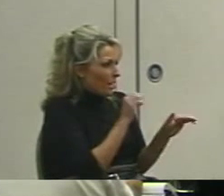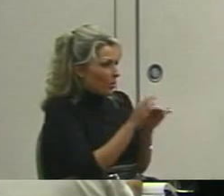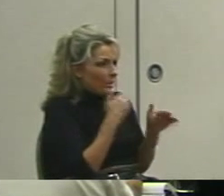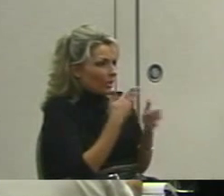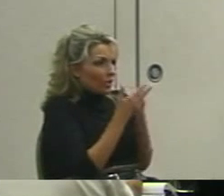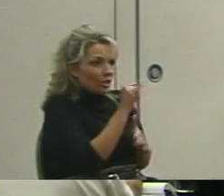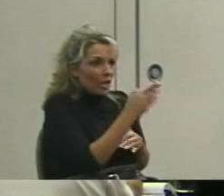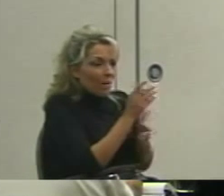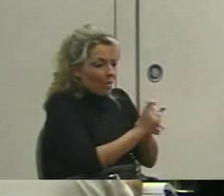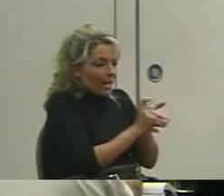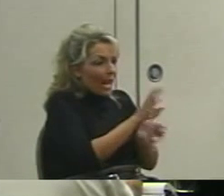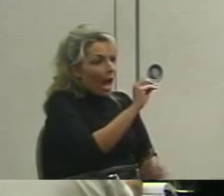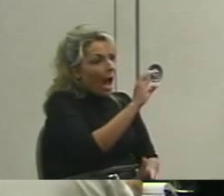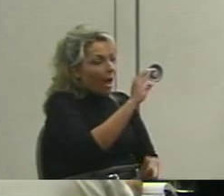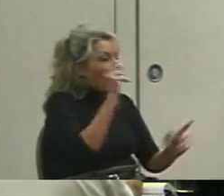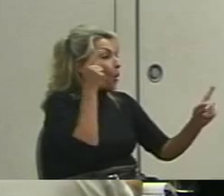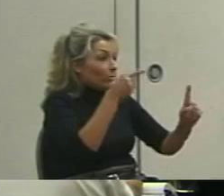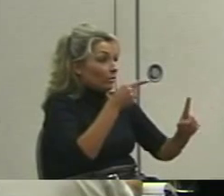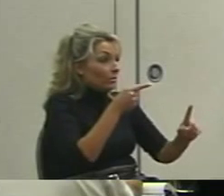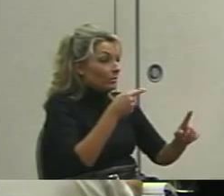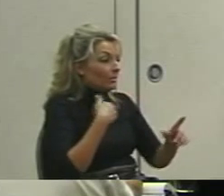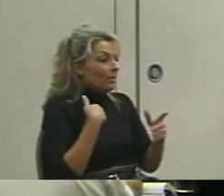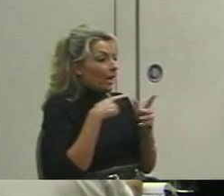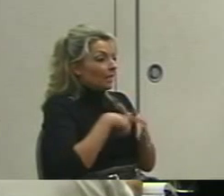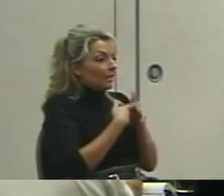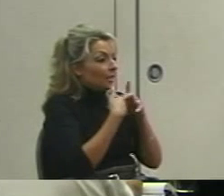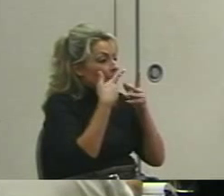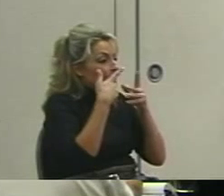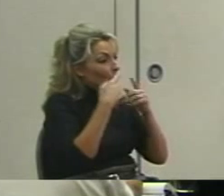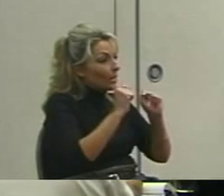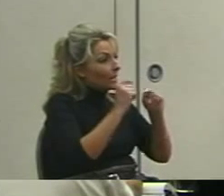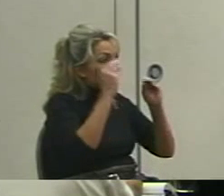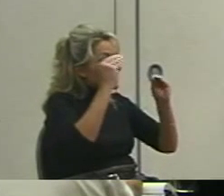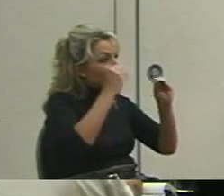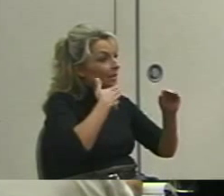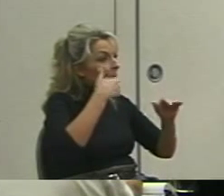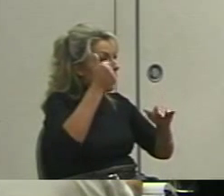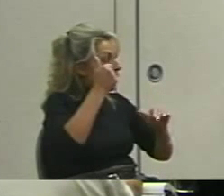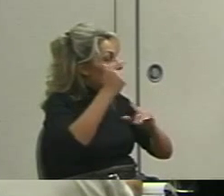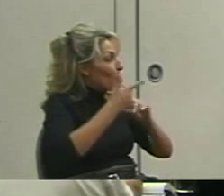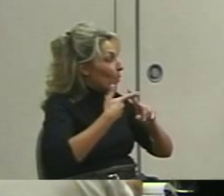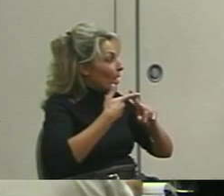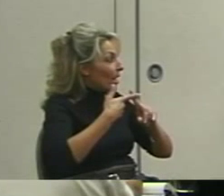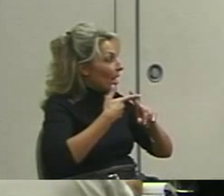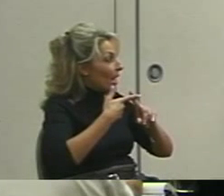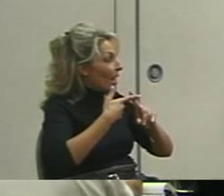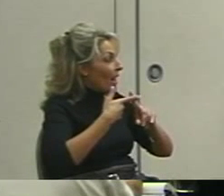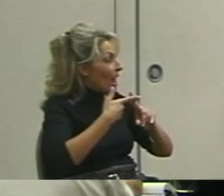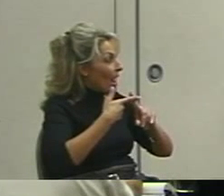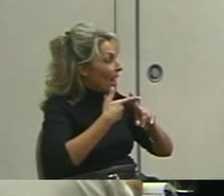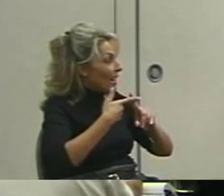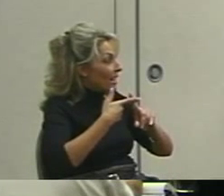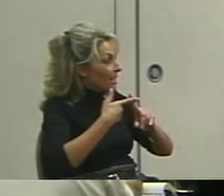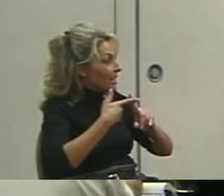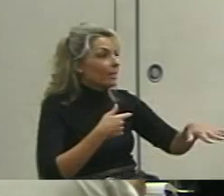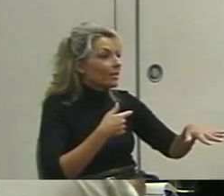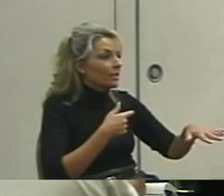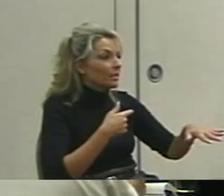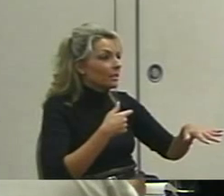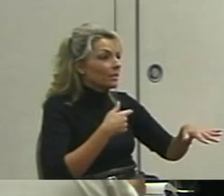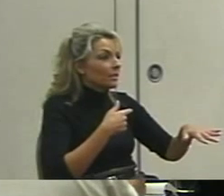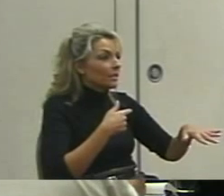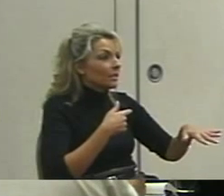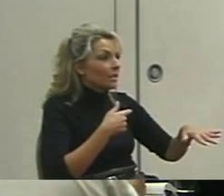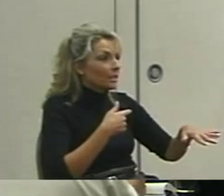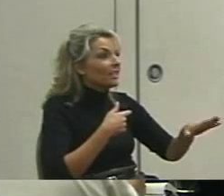a very good job of writing objectives so I started trying to teach it better when I taught undergrad classes in special ed and this